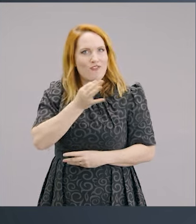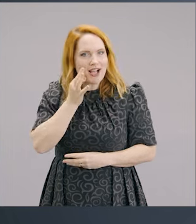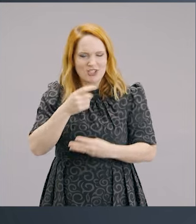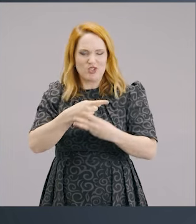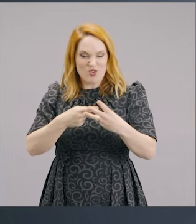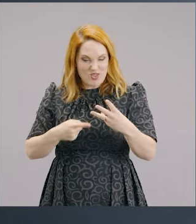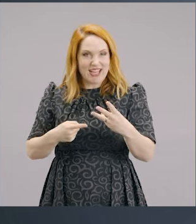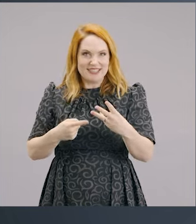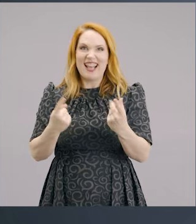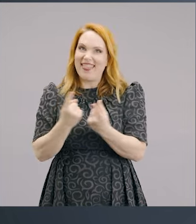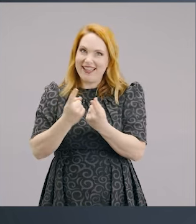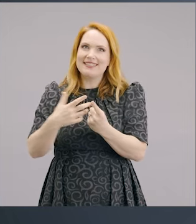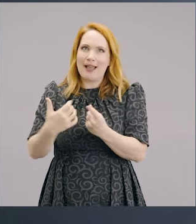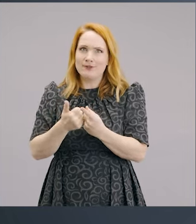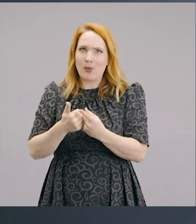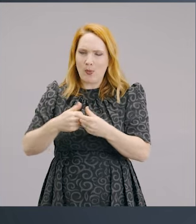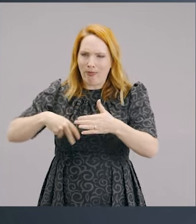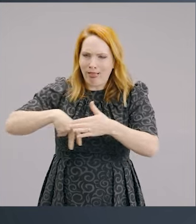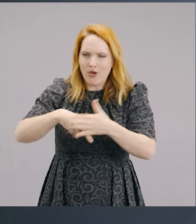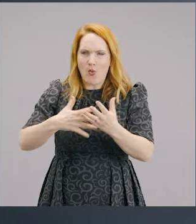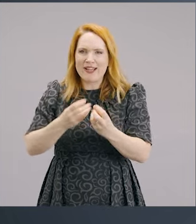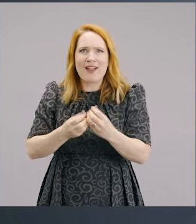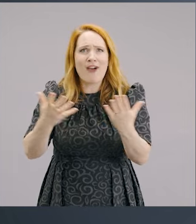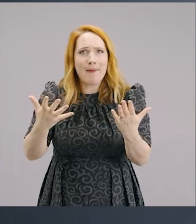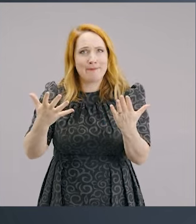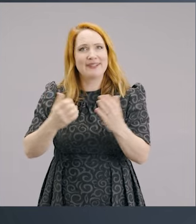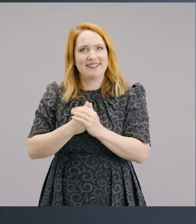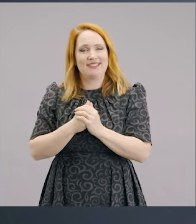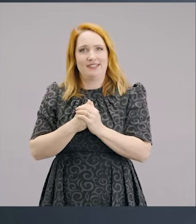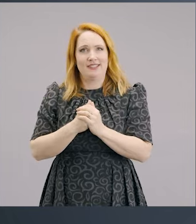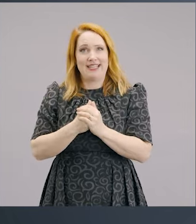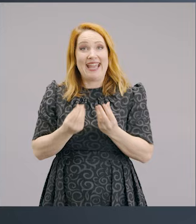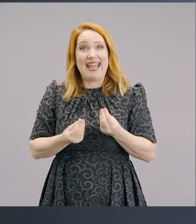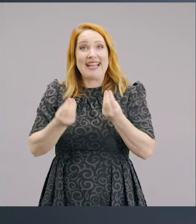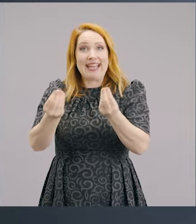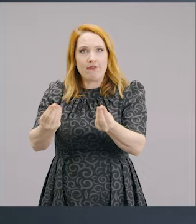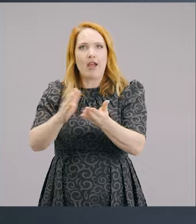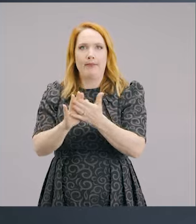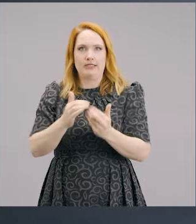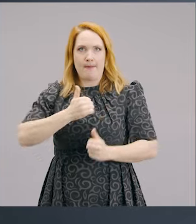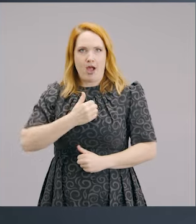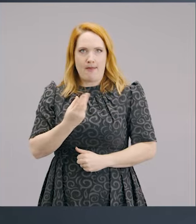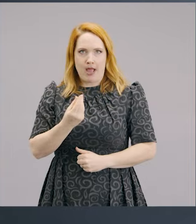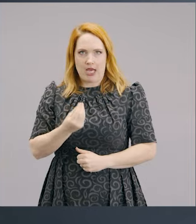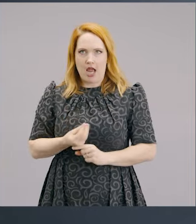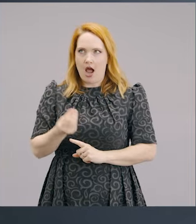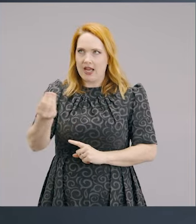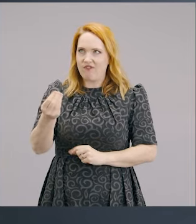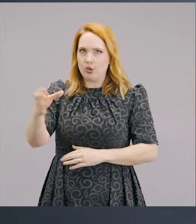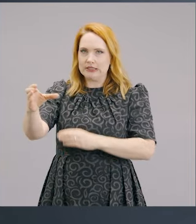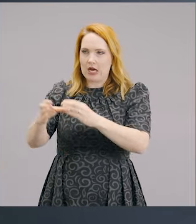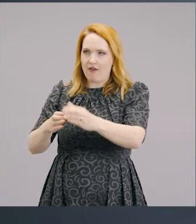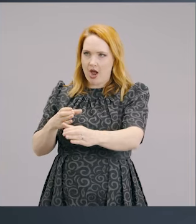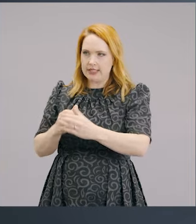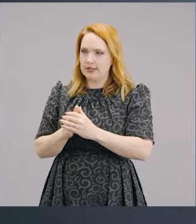are sacrifices that we make. Because giving means sacrificing money. It means